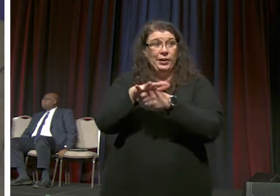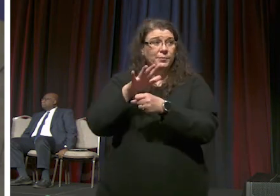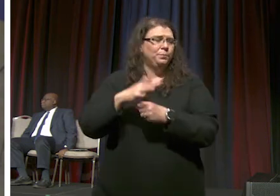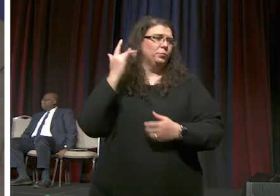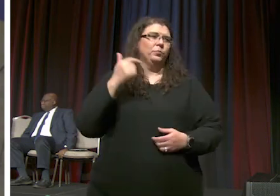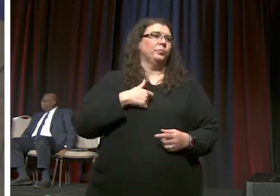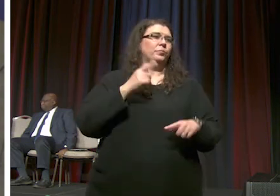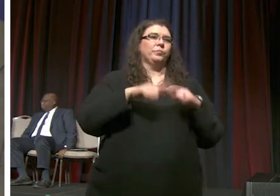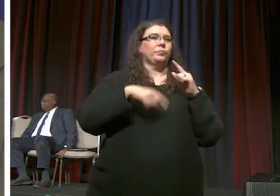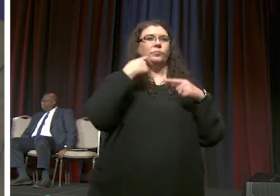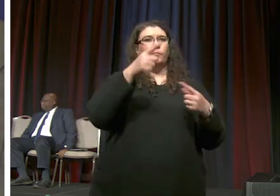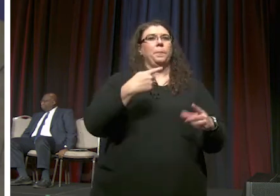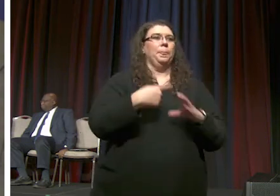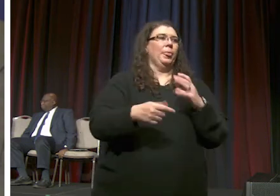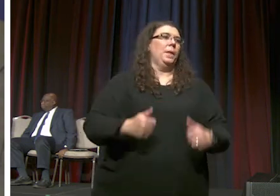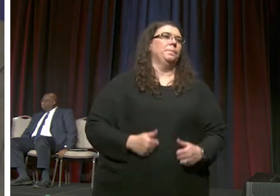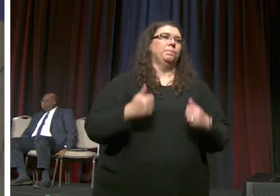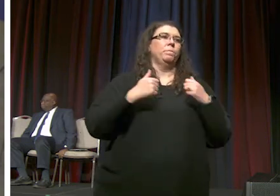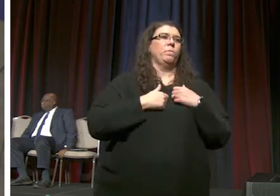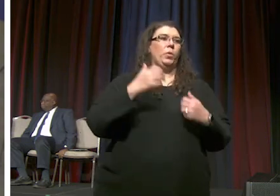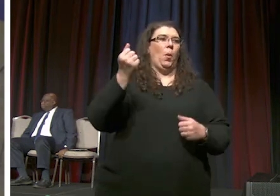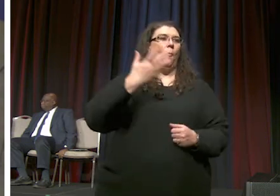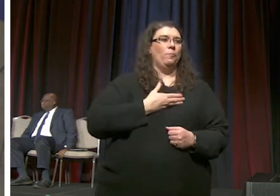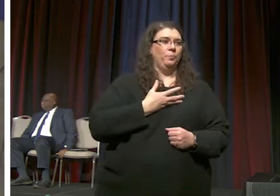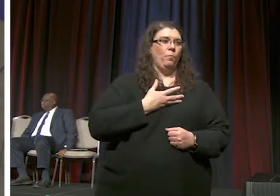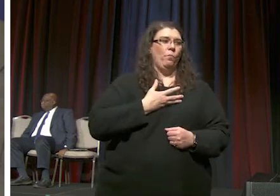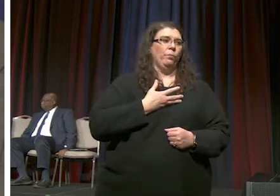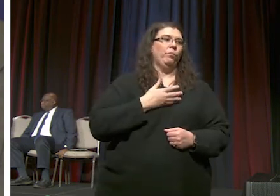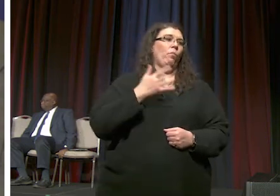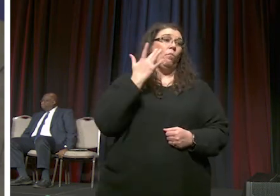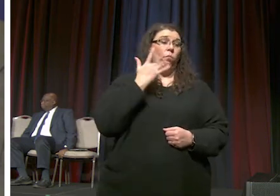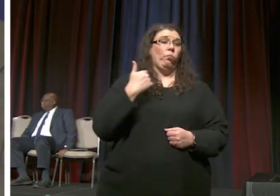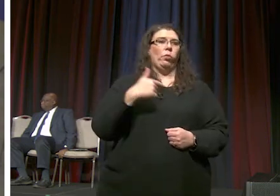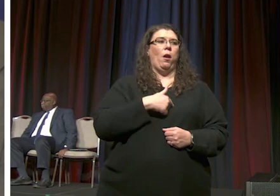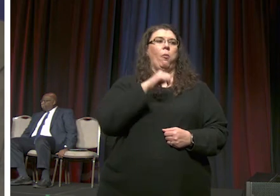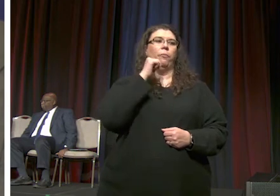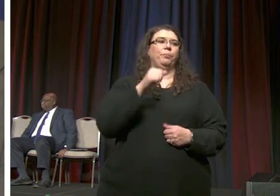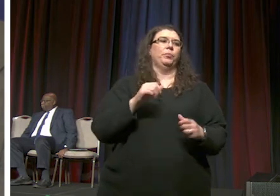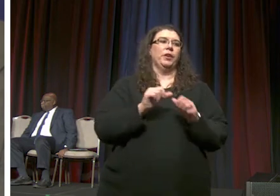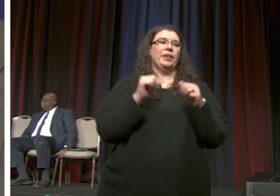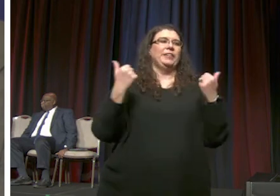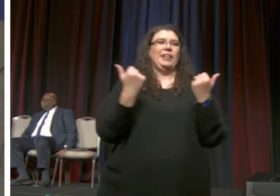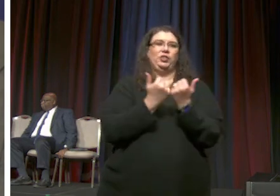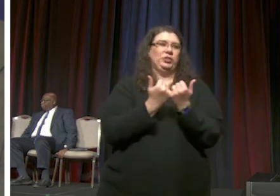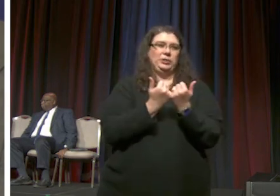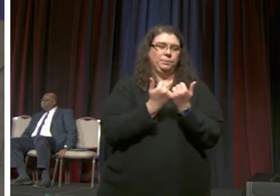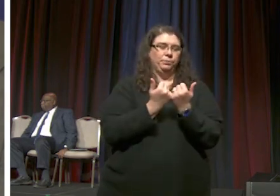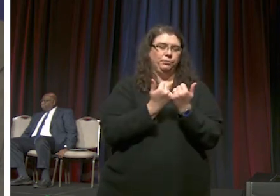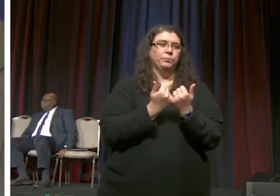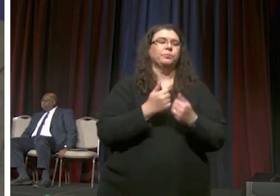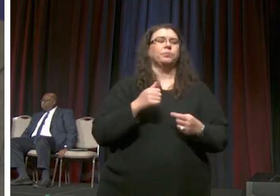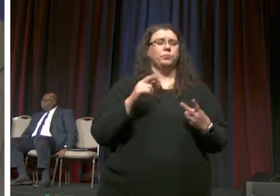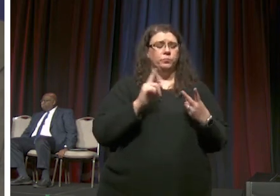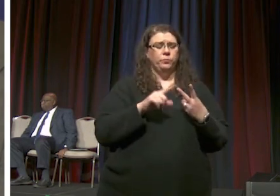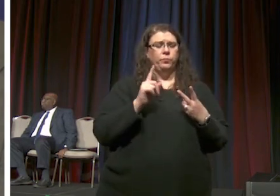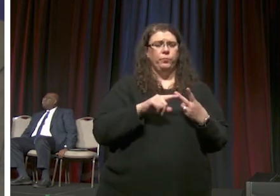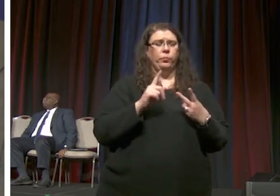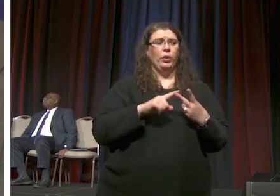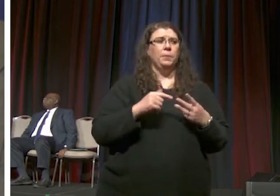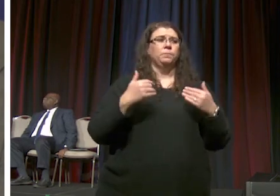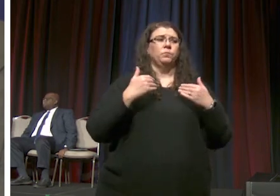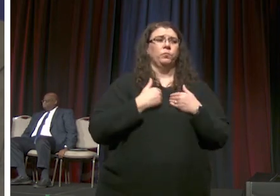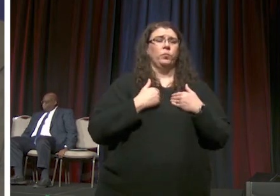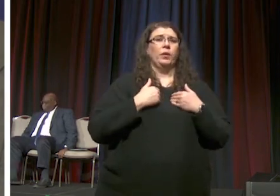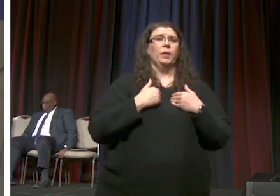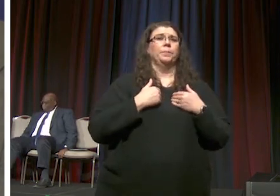tell you an email address to send those things to because we're not an agency um and then the second thing is is that there is a um